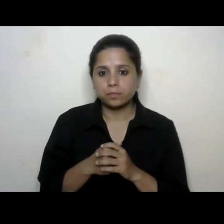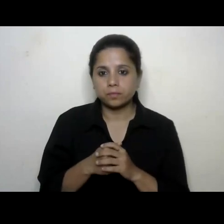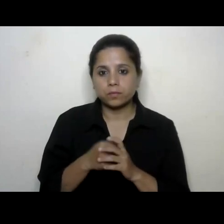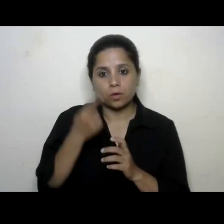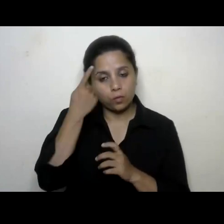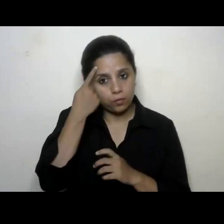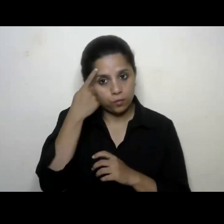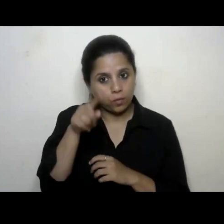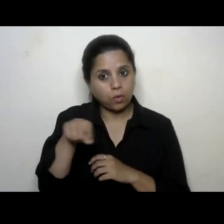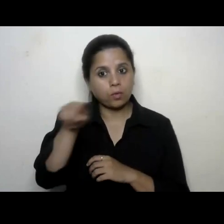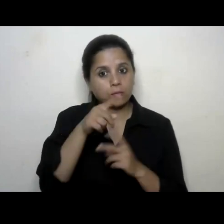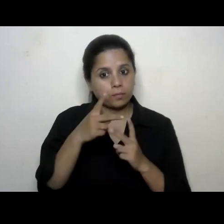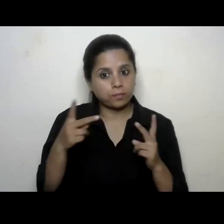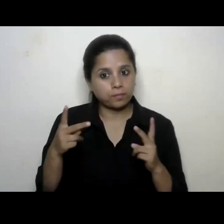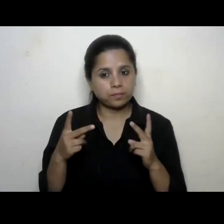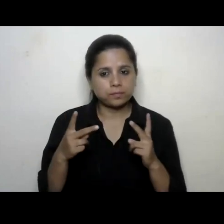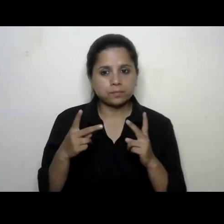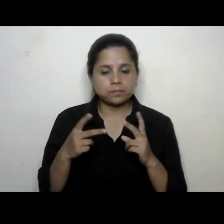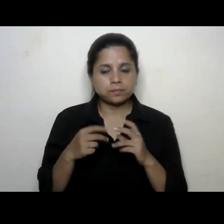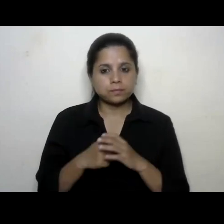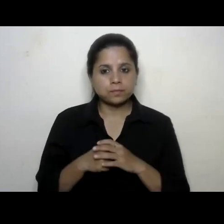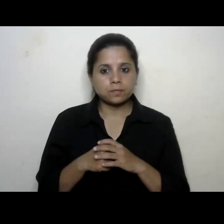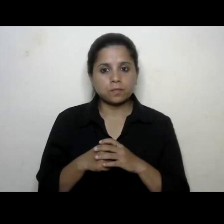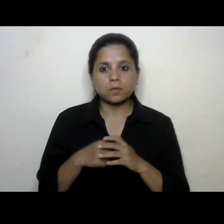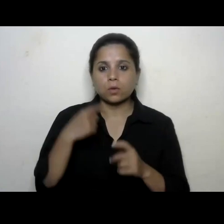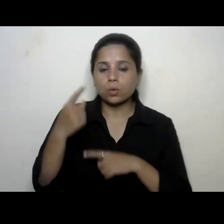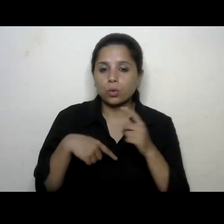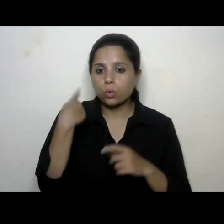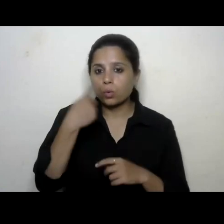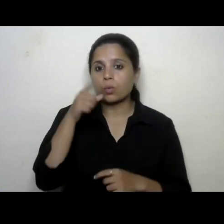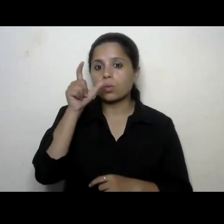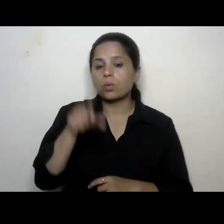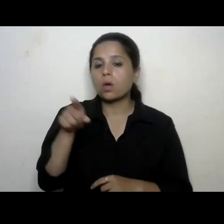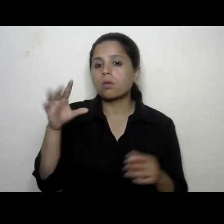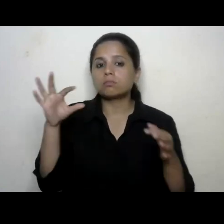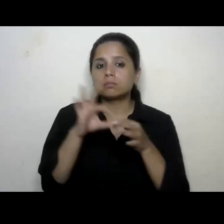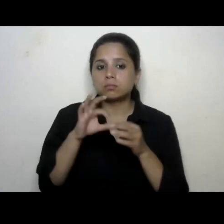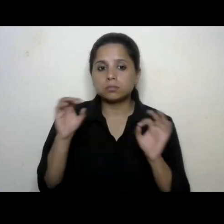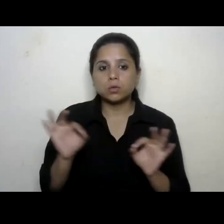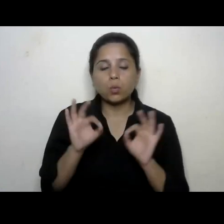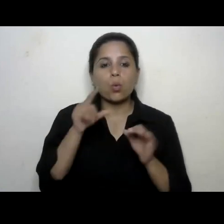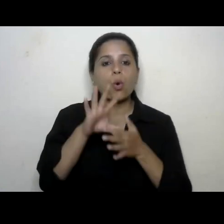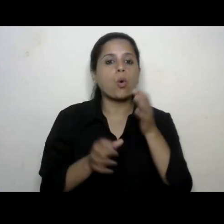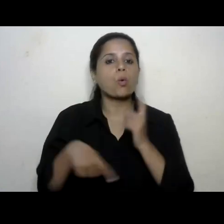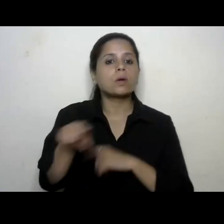learning learners who are not associated with any organization